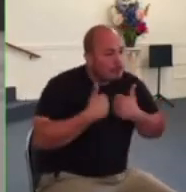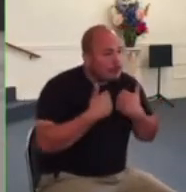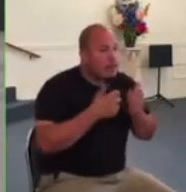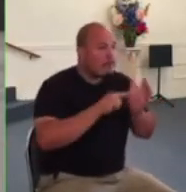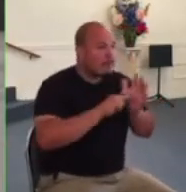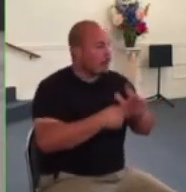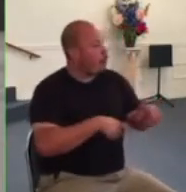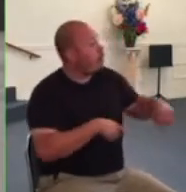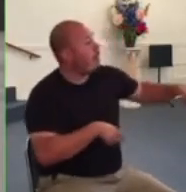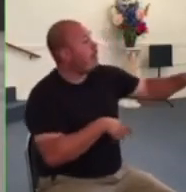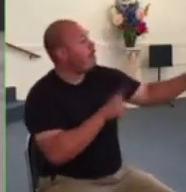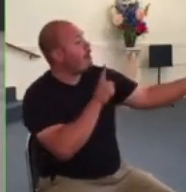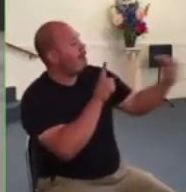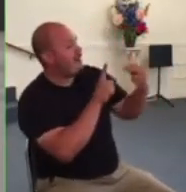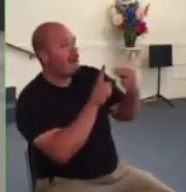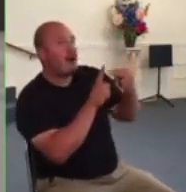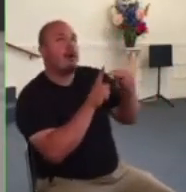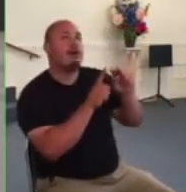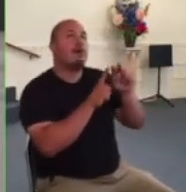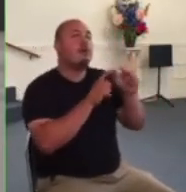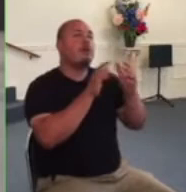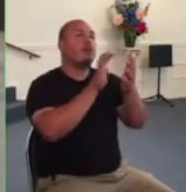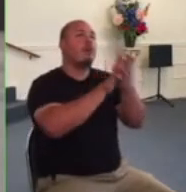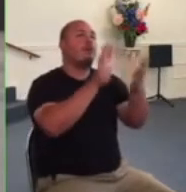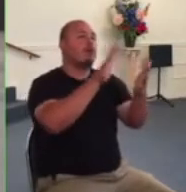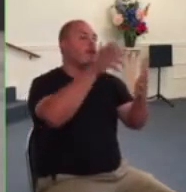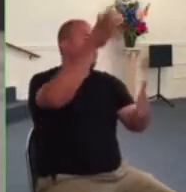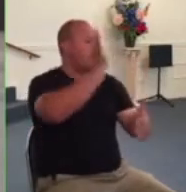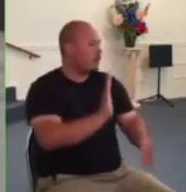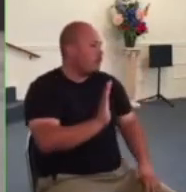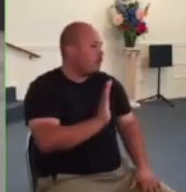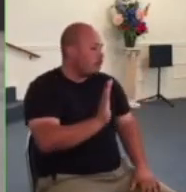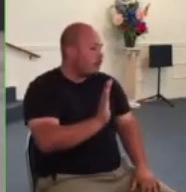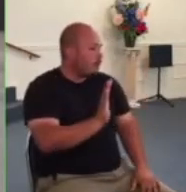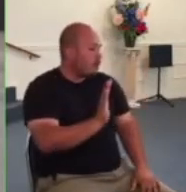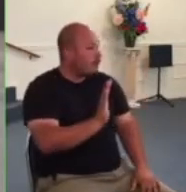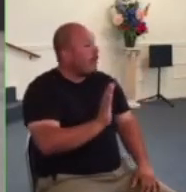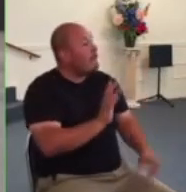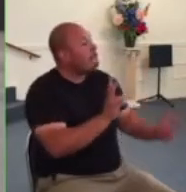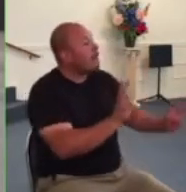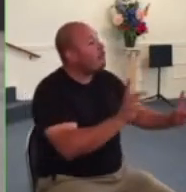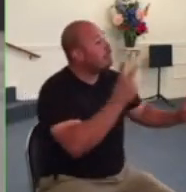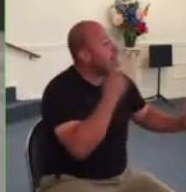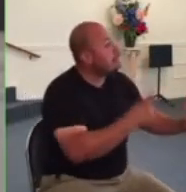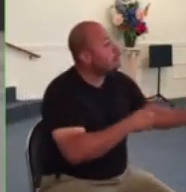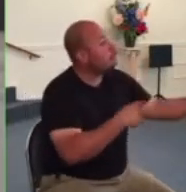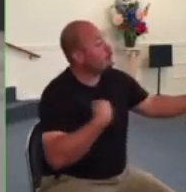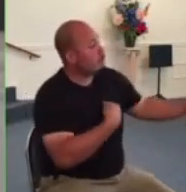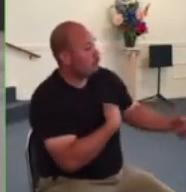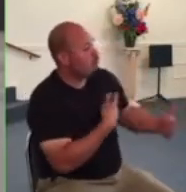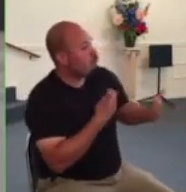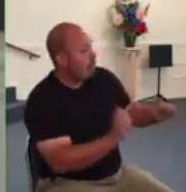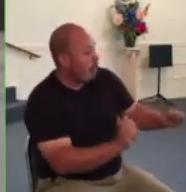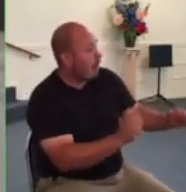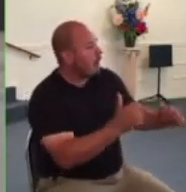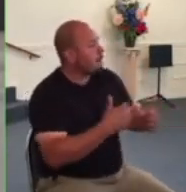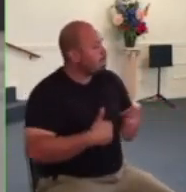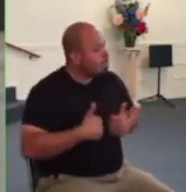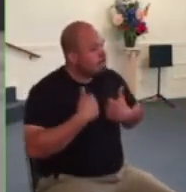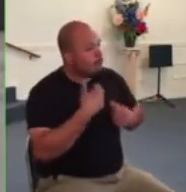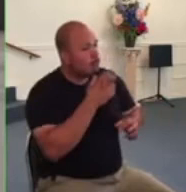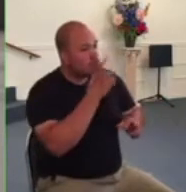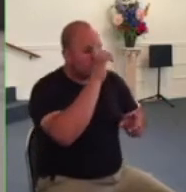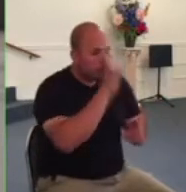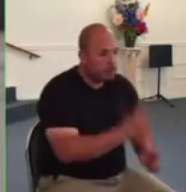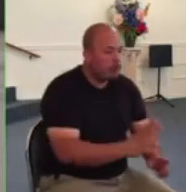deeds and glorify god people see that we're trying to live responsibly respectfully we're